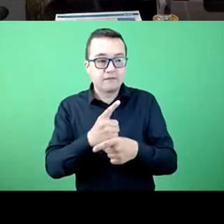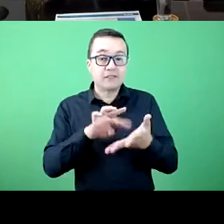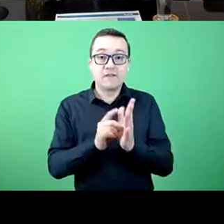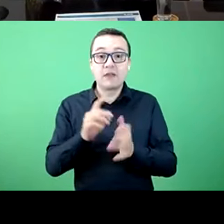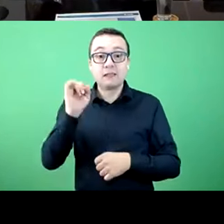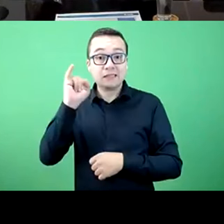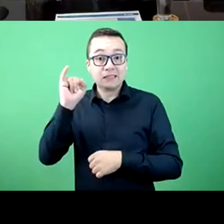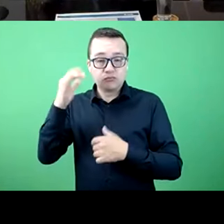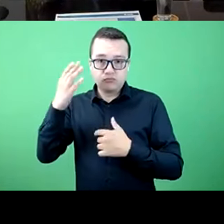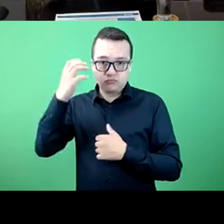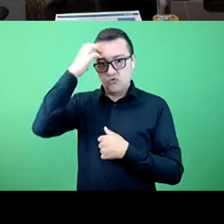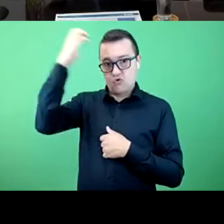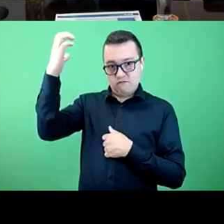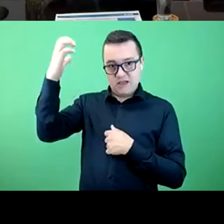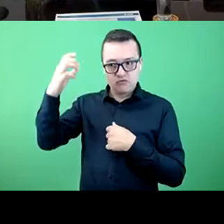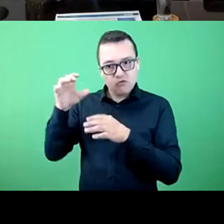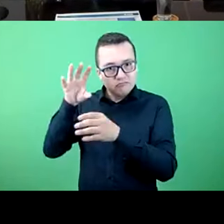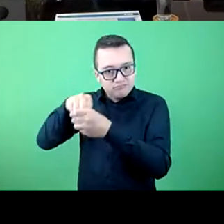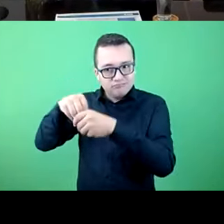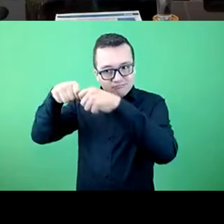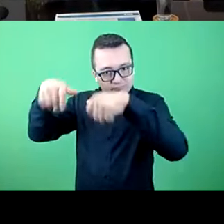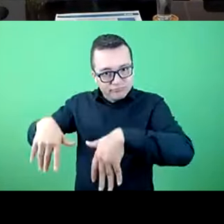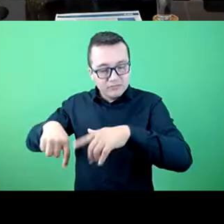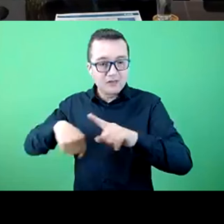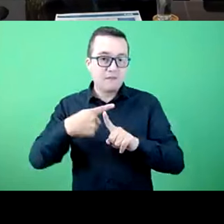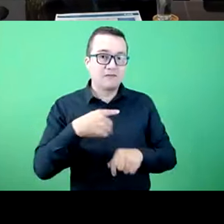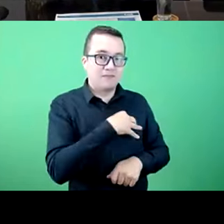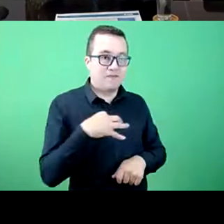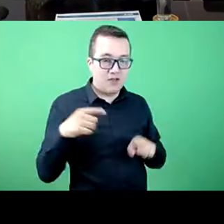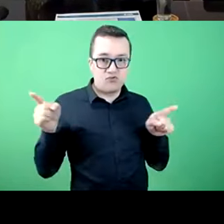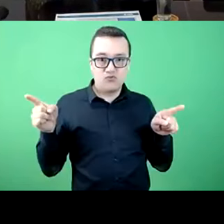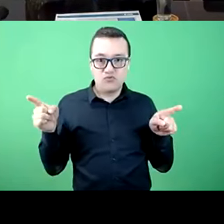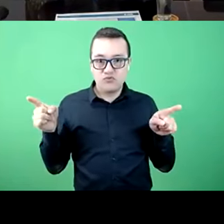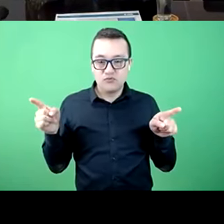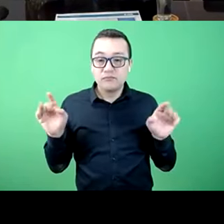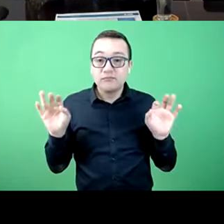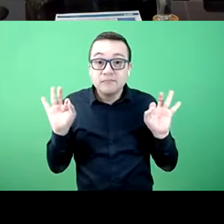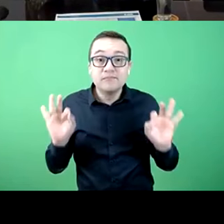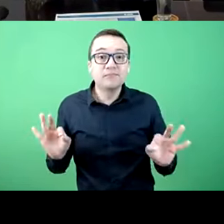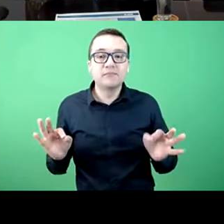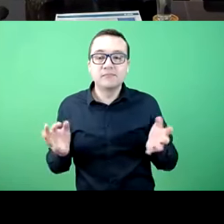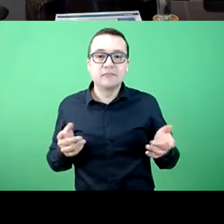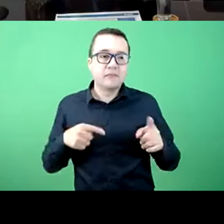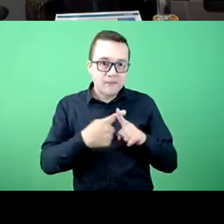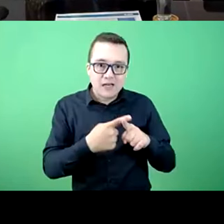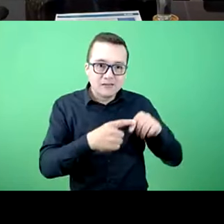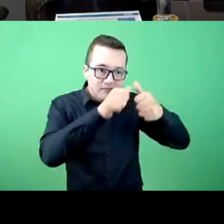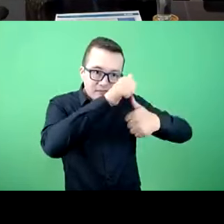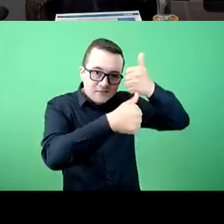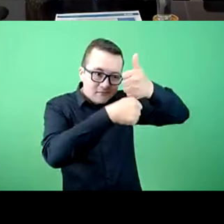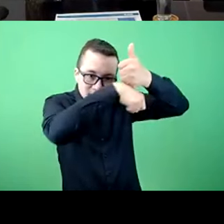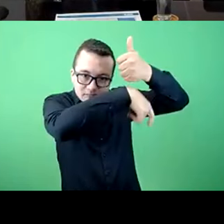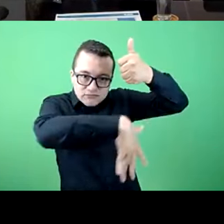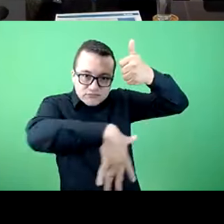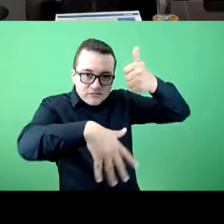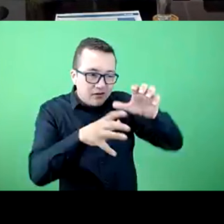to oversee private and public securities and their managers. And that is where we